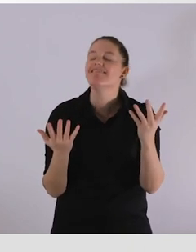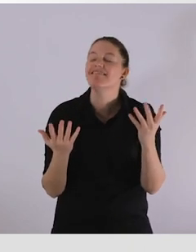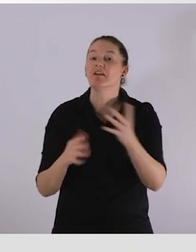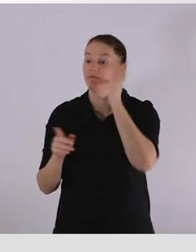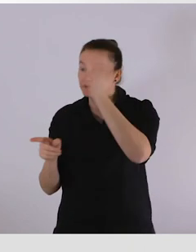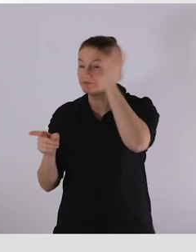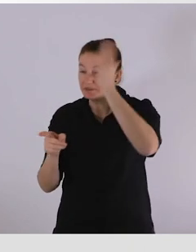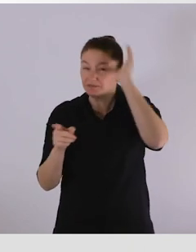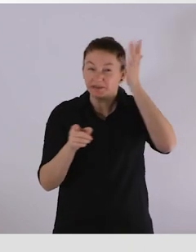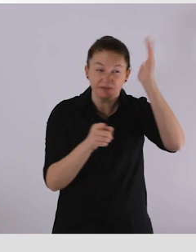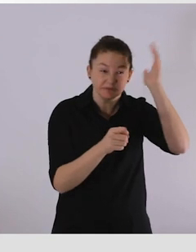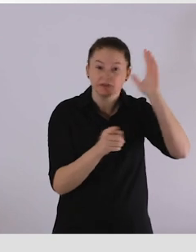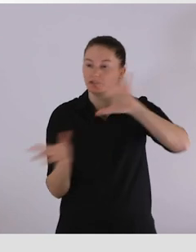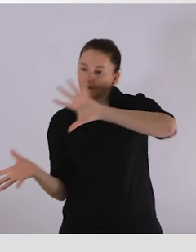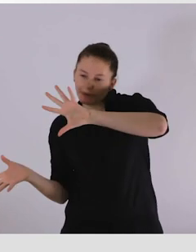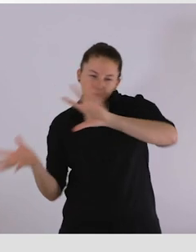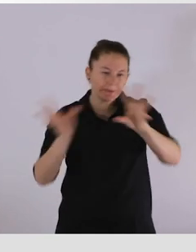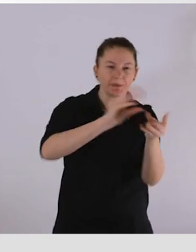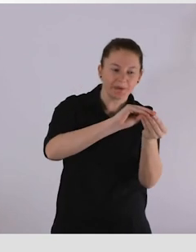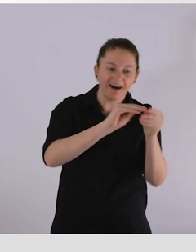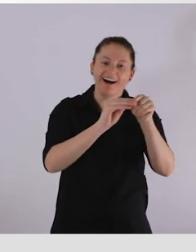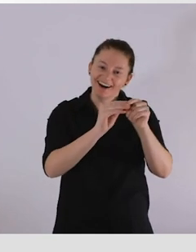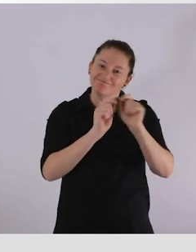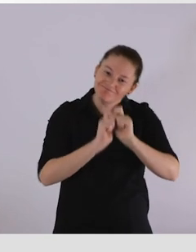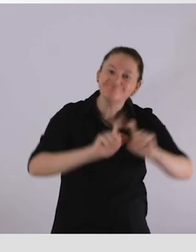these sessions will also be available to view online.